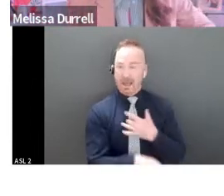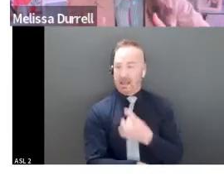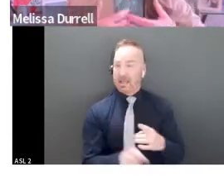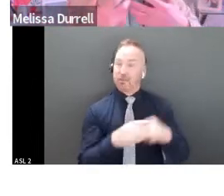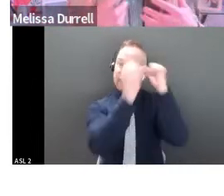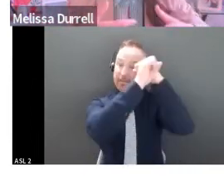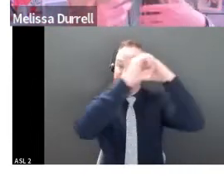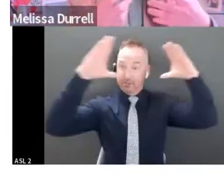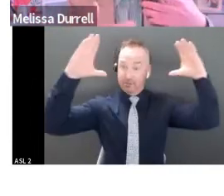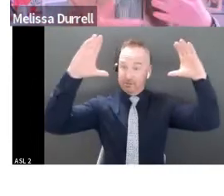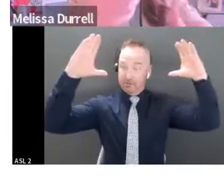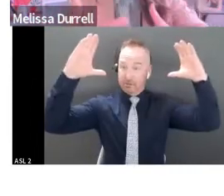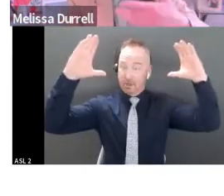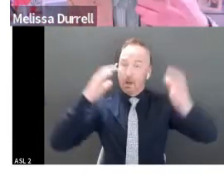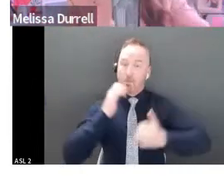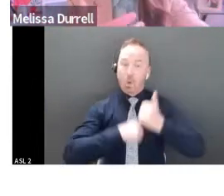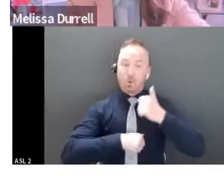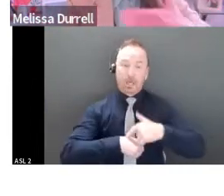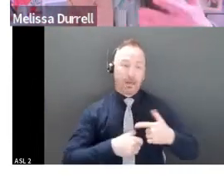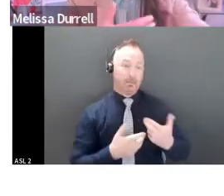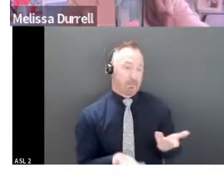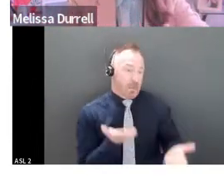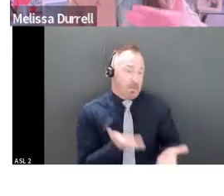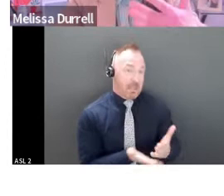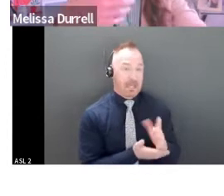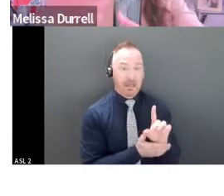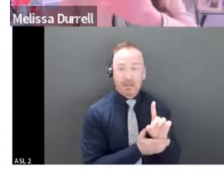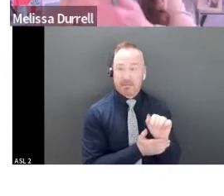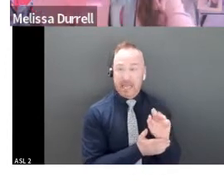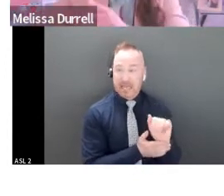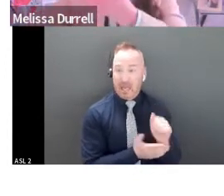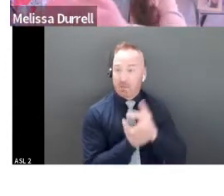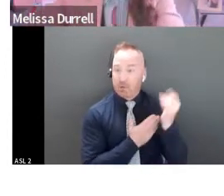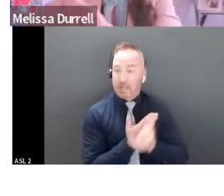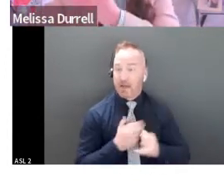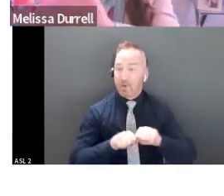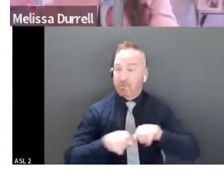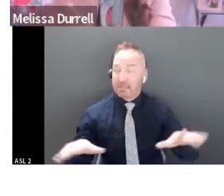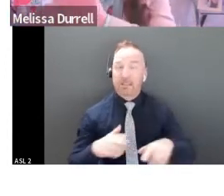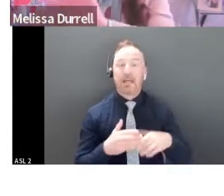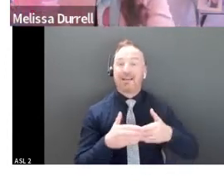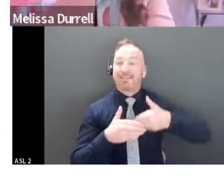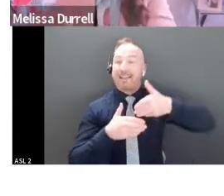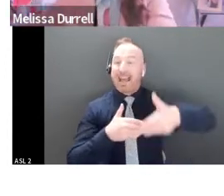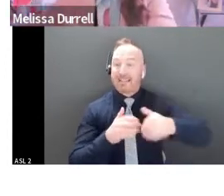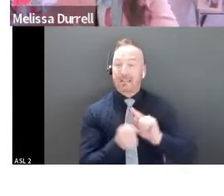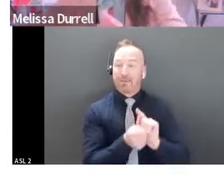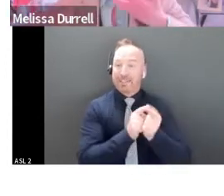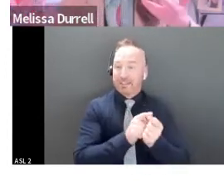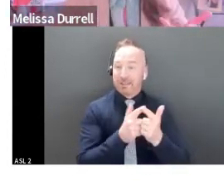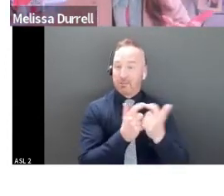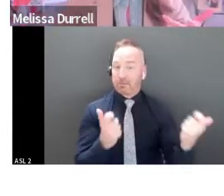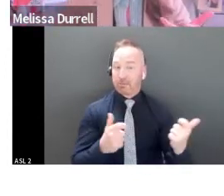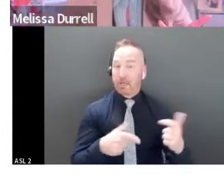most of the time, we've created a beta product that's out there for launch, you know, what are the next renditions? Where are we going to see it grow?